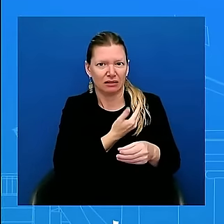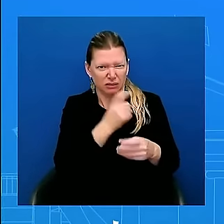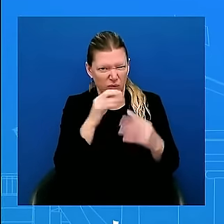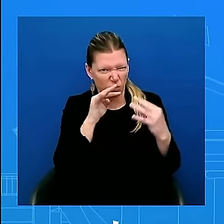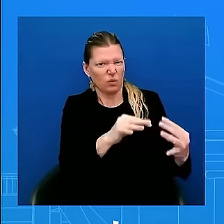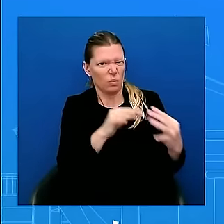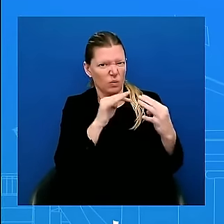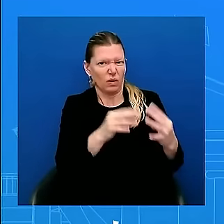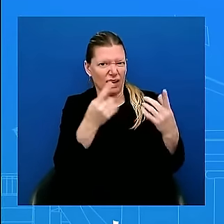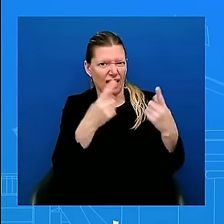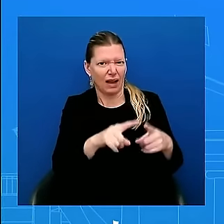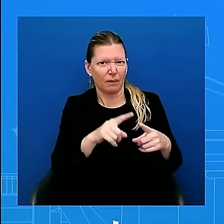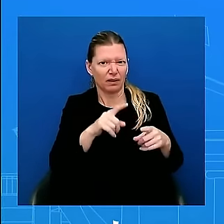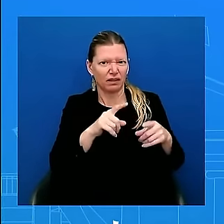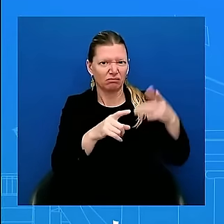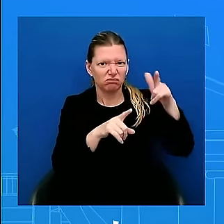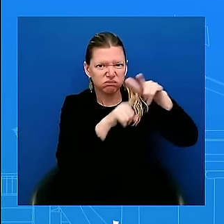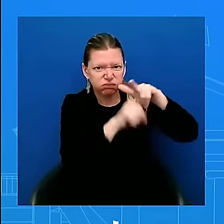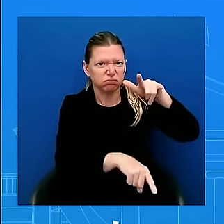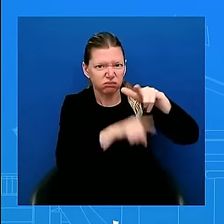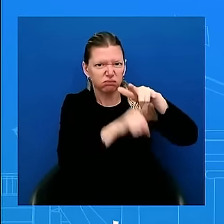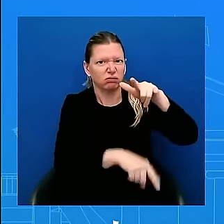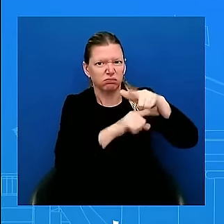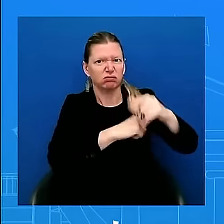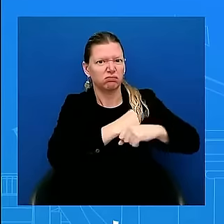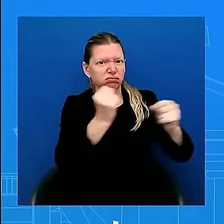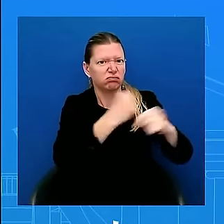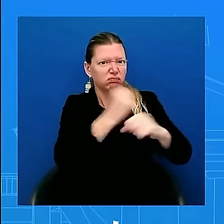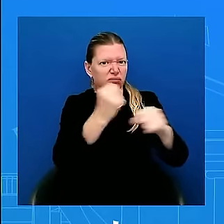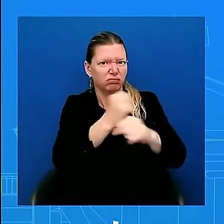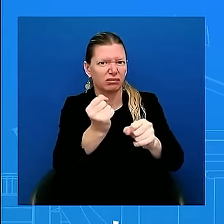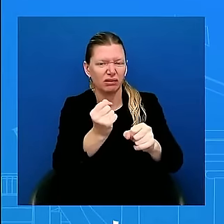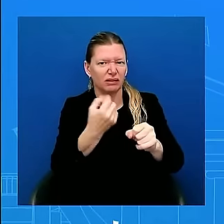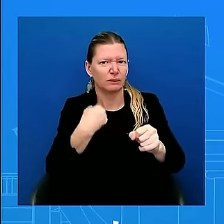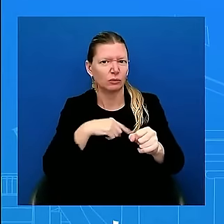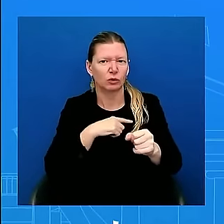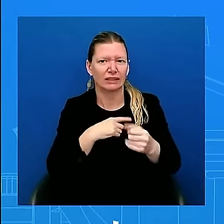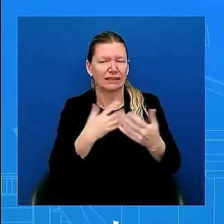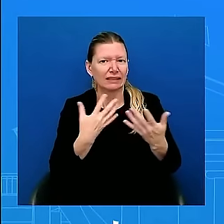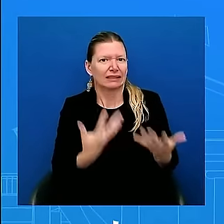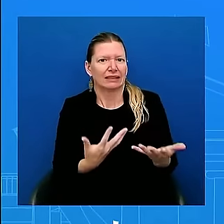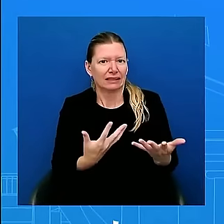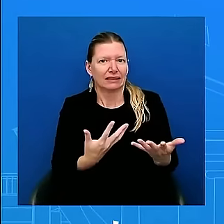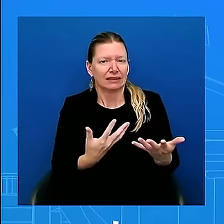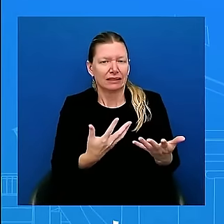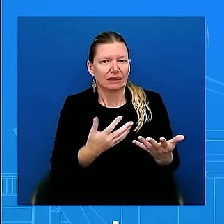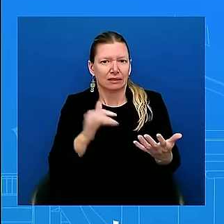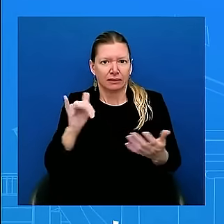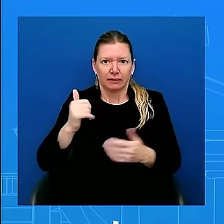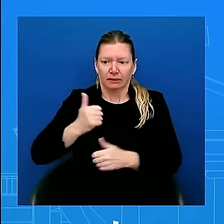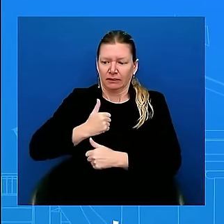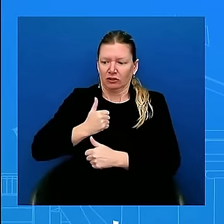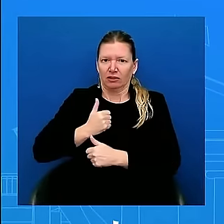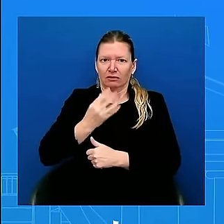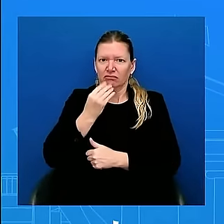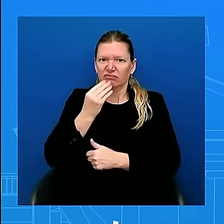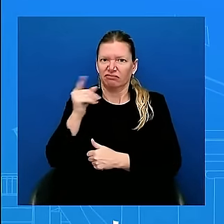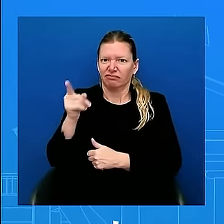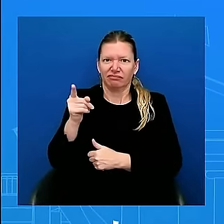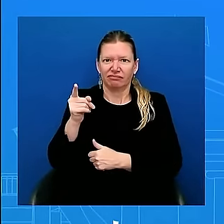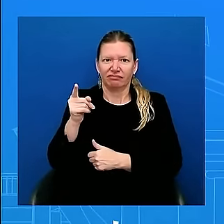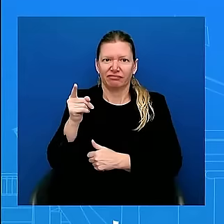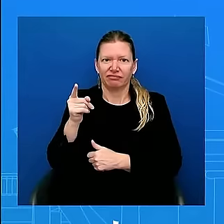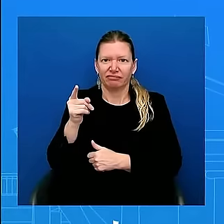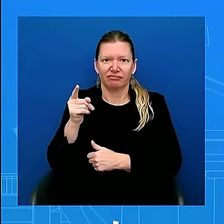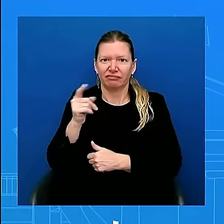in the conduct of some of their recent operations, the Israeli military has in fact, not on purpose, we have no reason to believe they did this